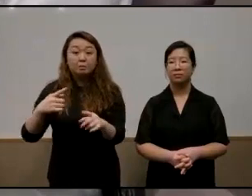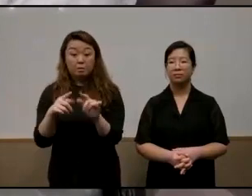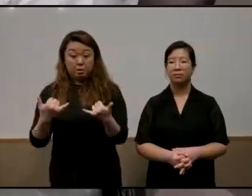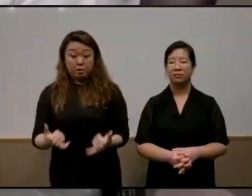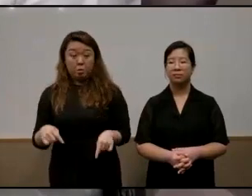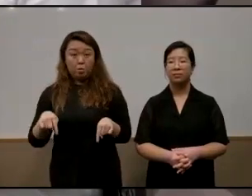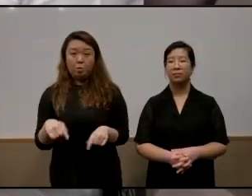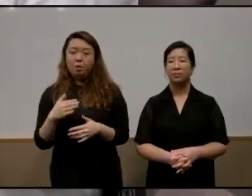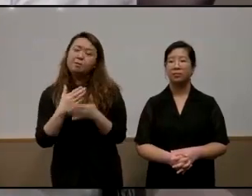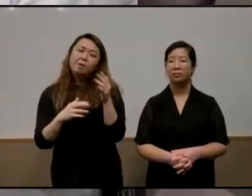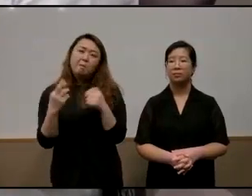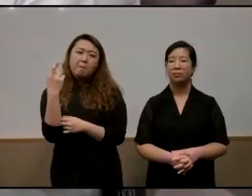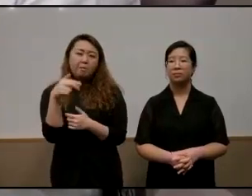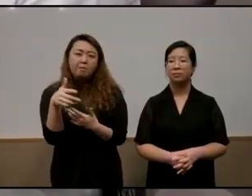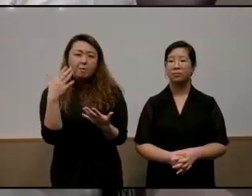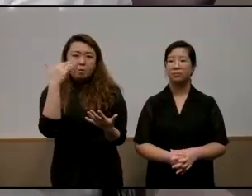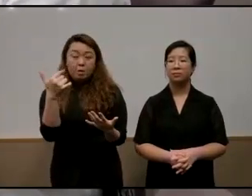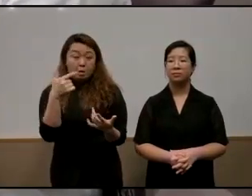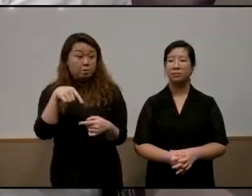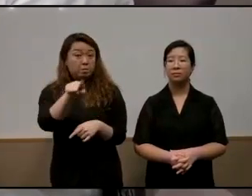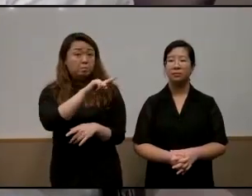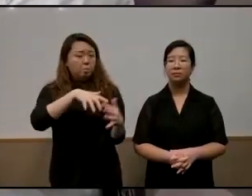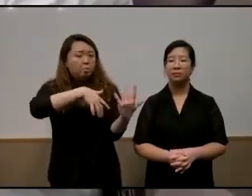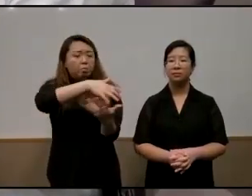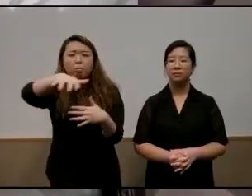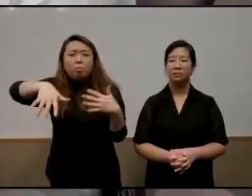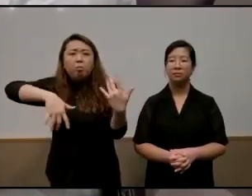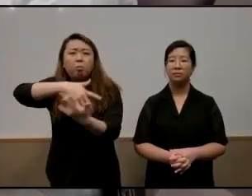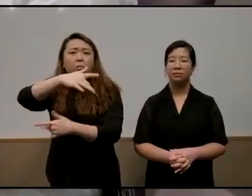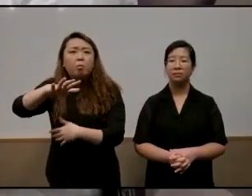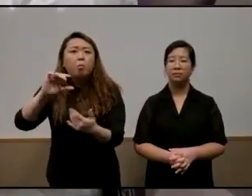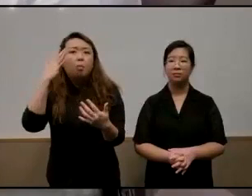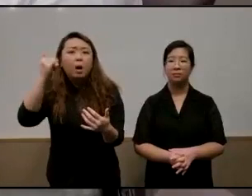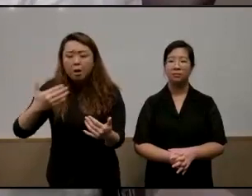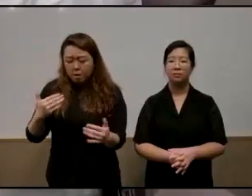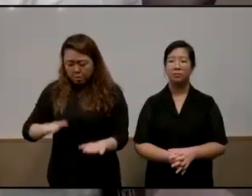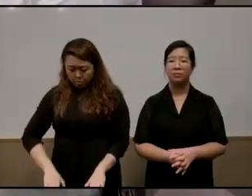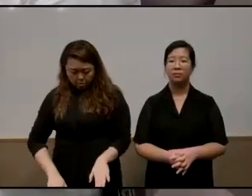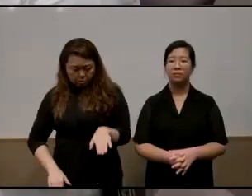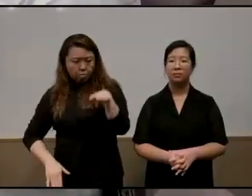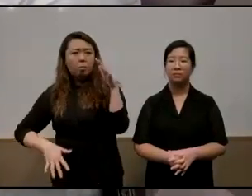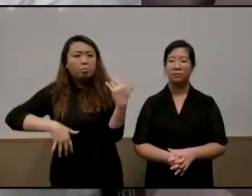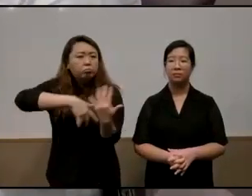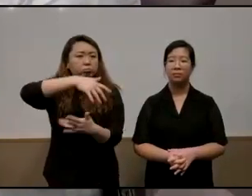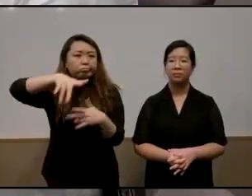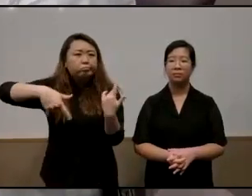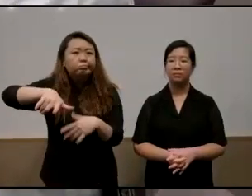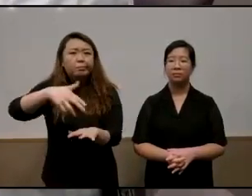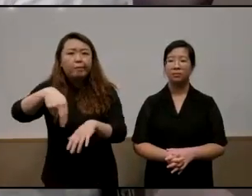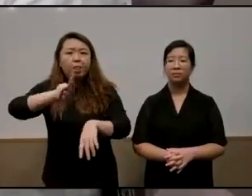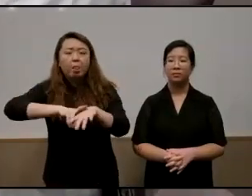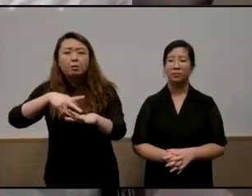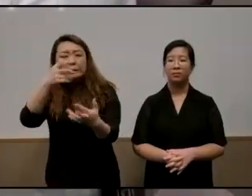some of my best friend because they've been socialized well early in life they've got a natural propensity for